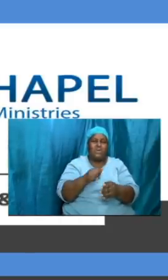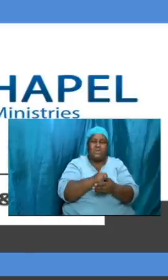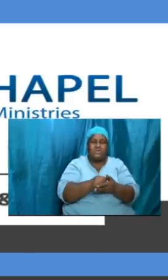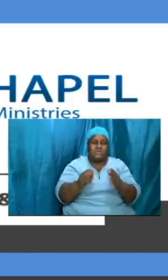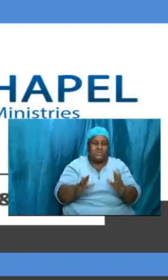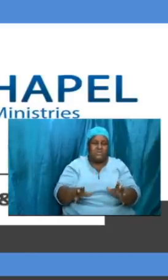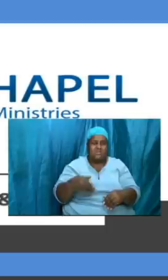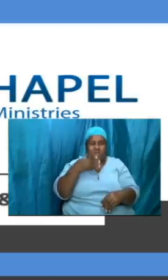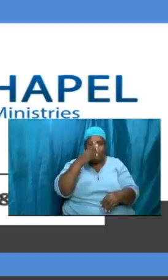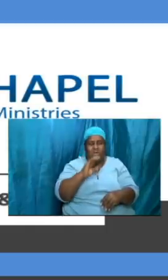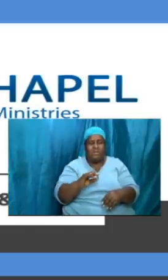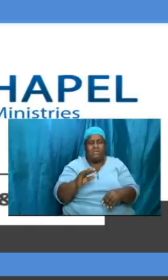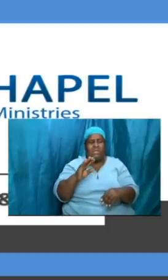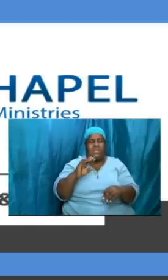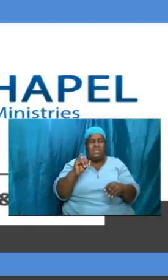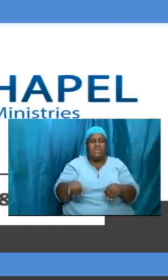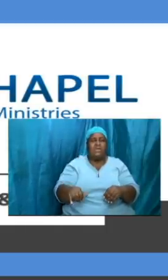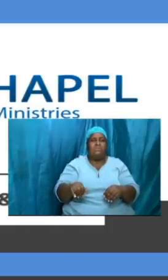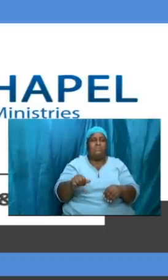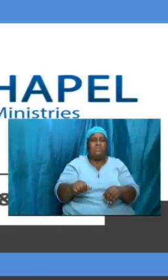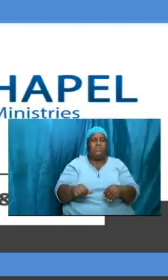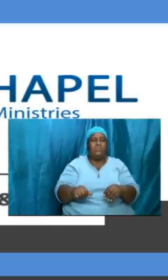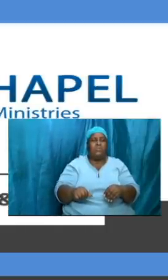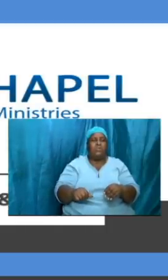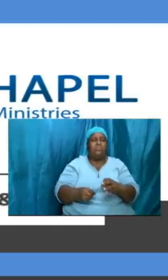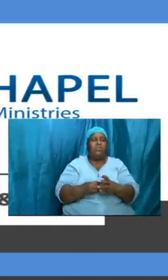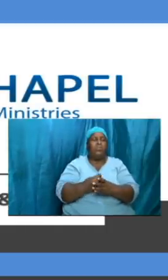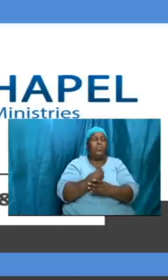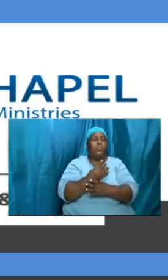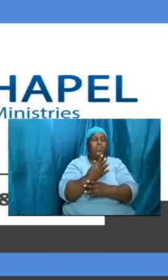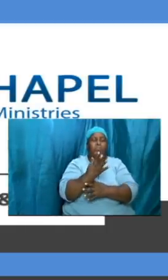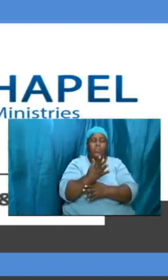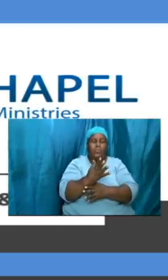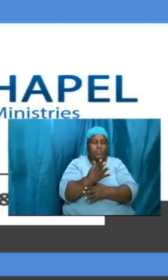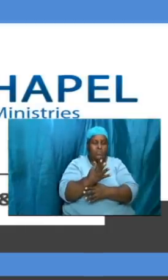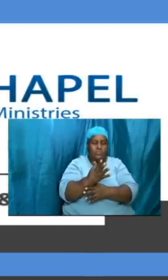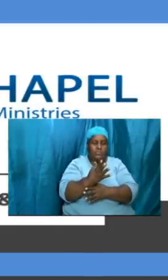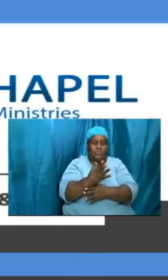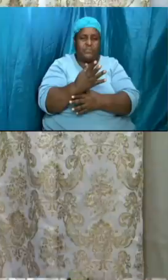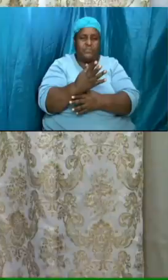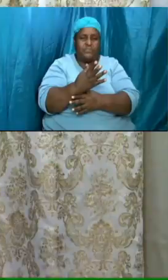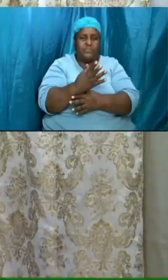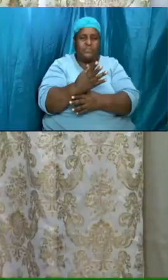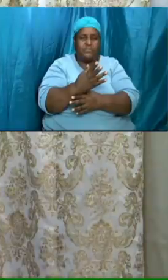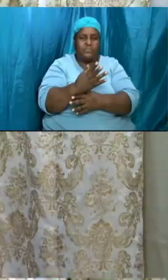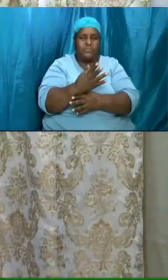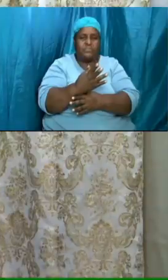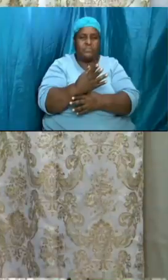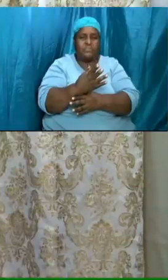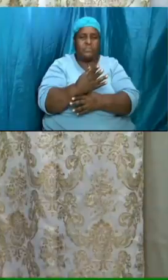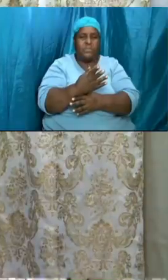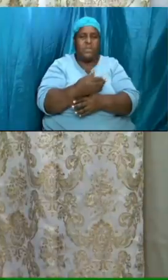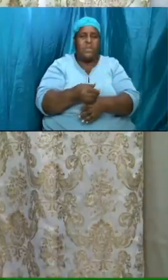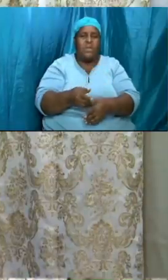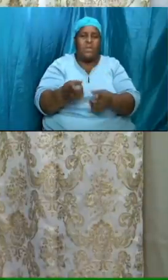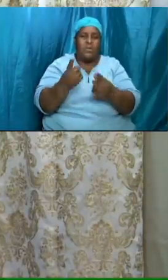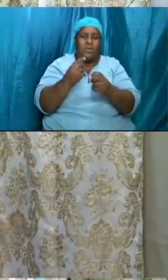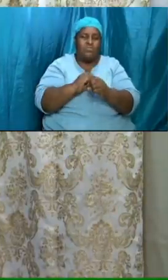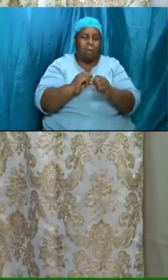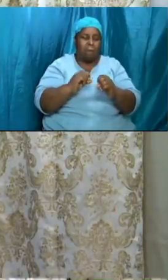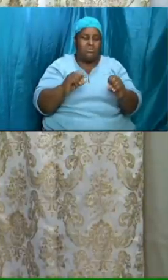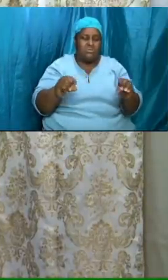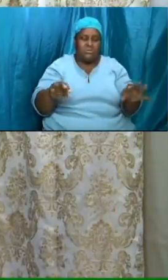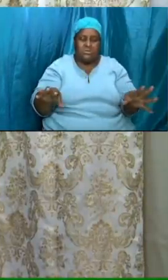that will is no vineyard saint of god that will come to anything